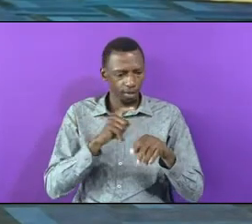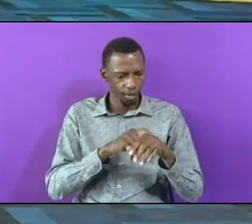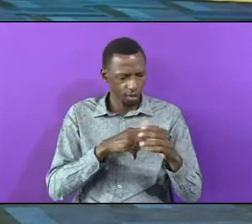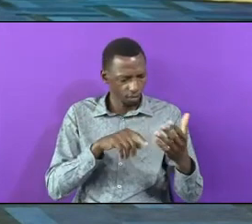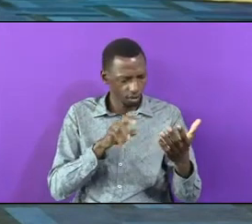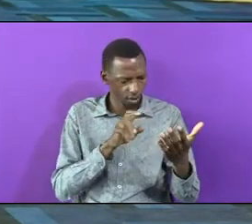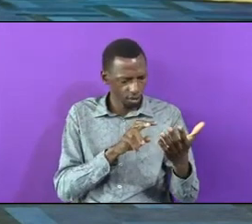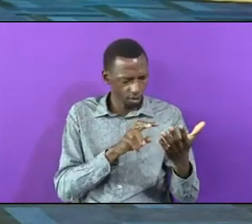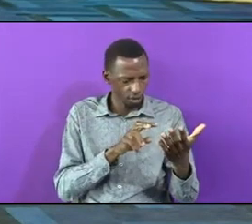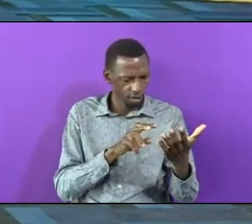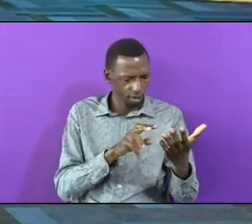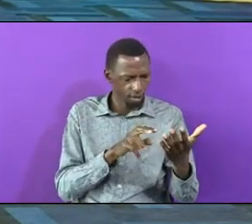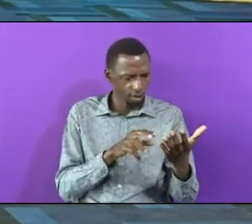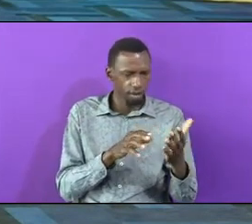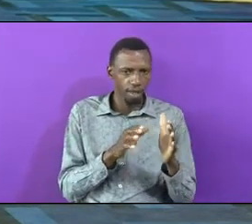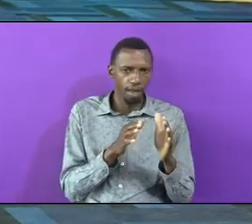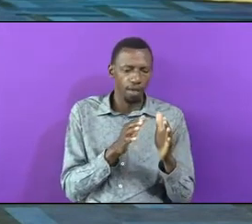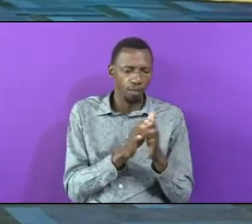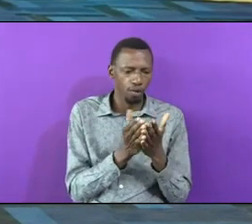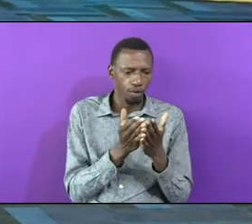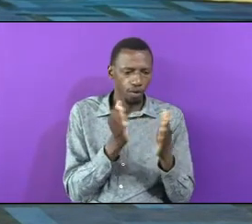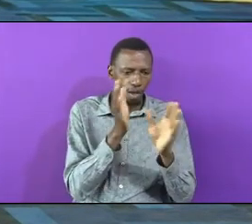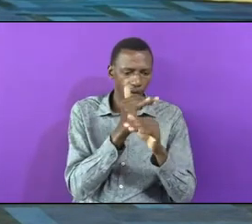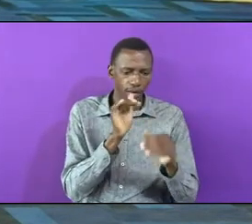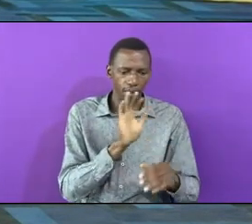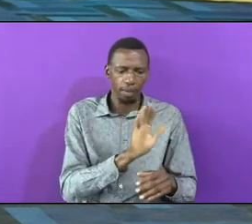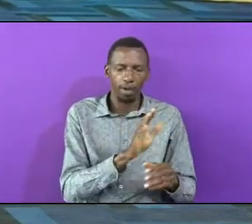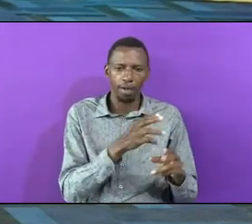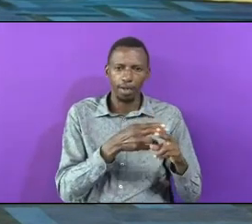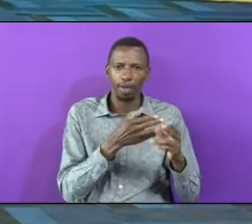Books The Records Of Heaven Doesn't Have Her Name